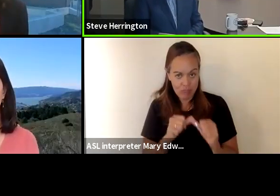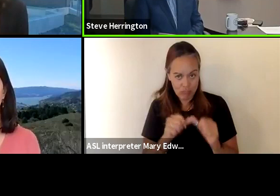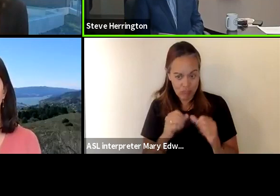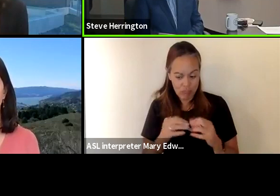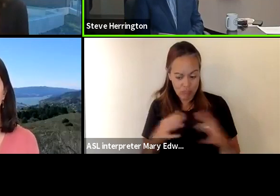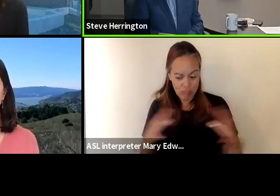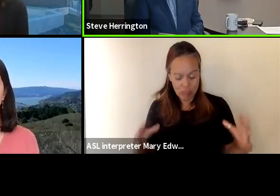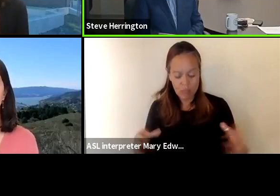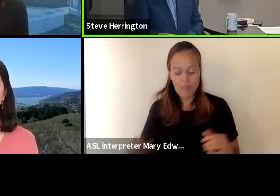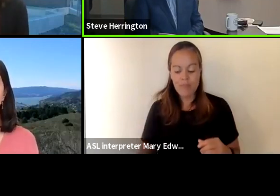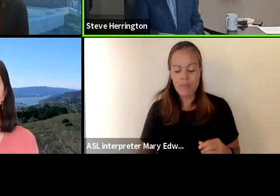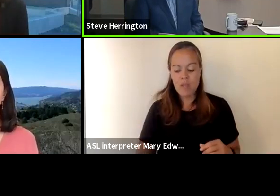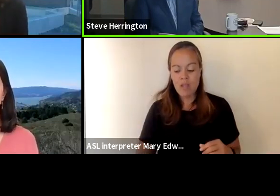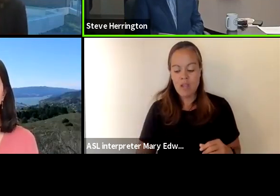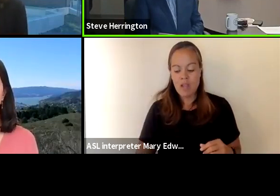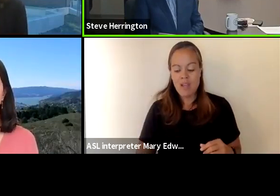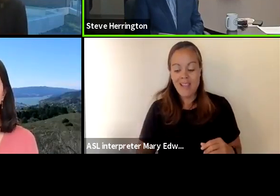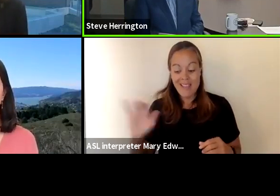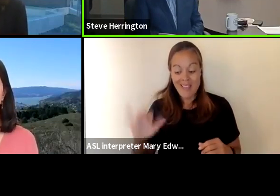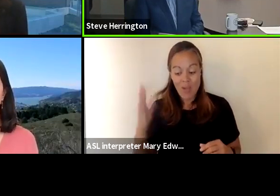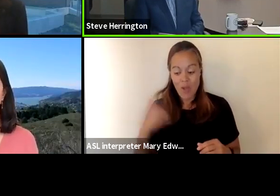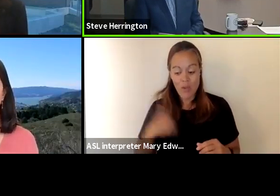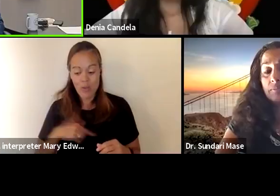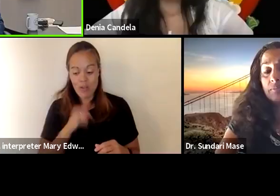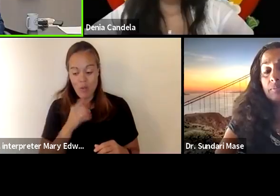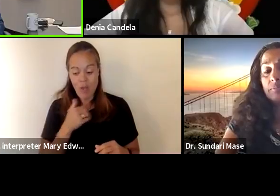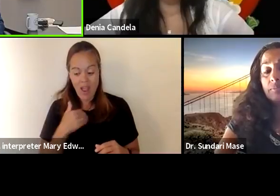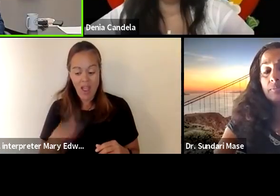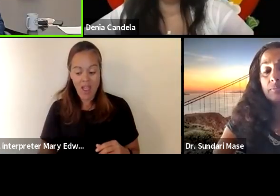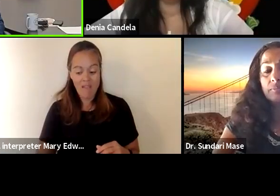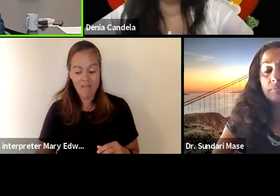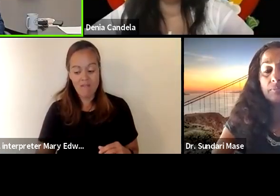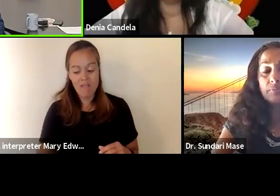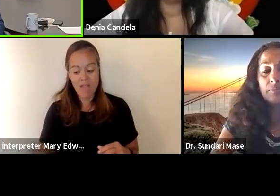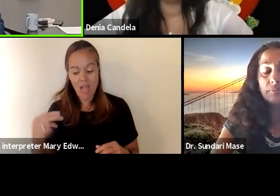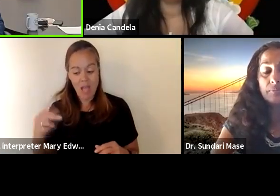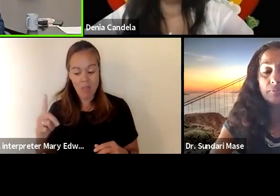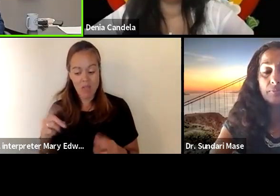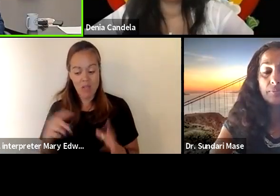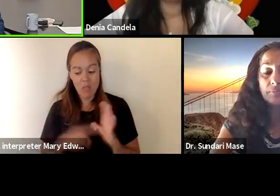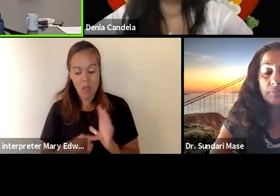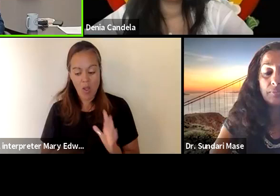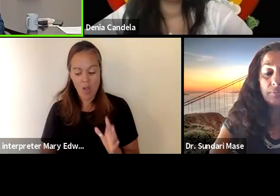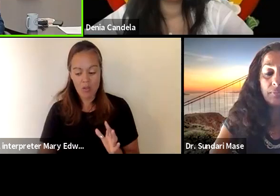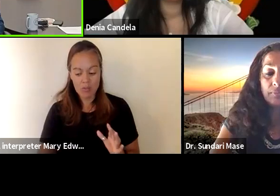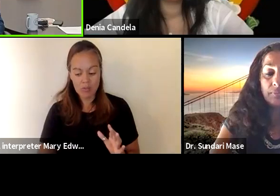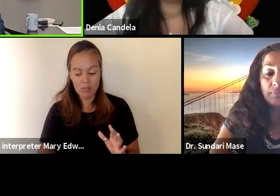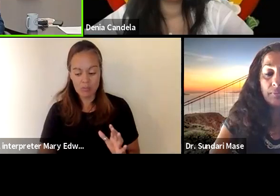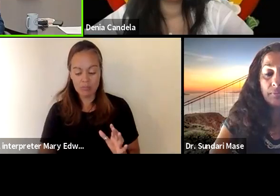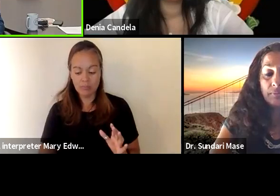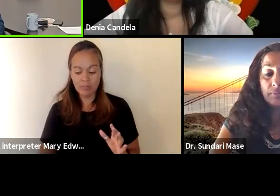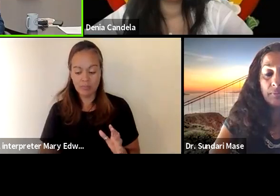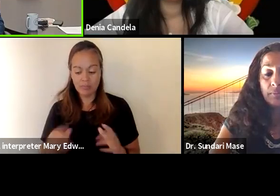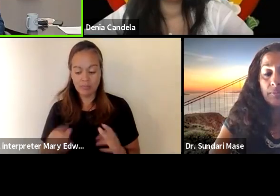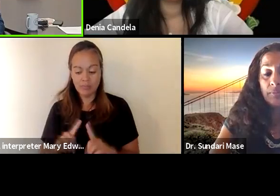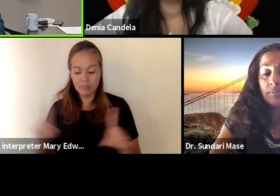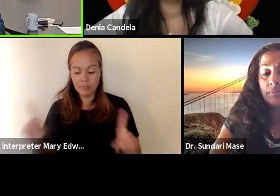so that's why we don't have a hybrid model is the social distancing forced or created